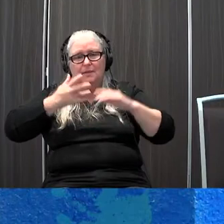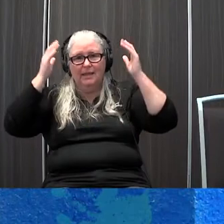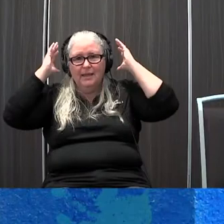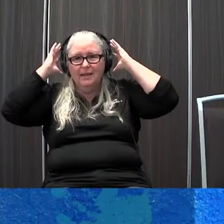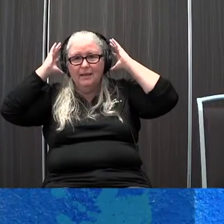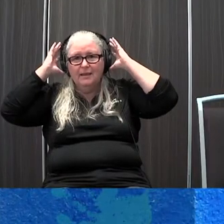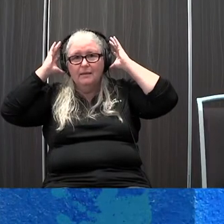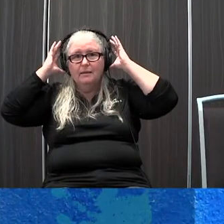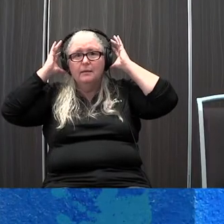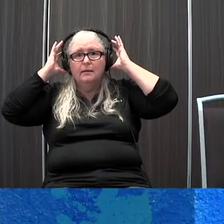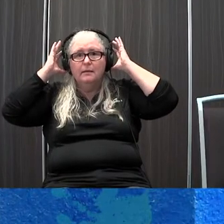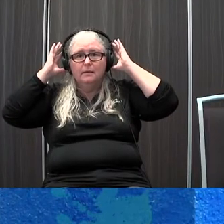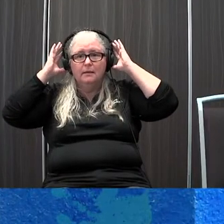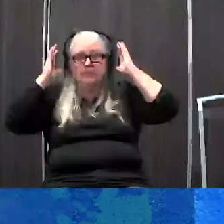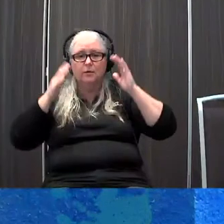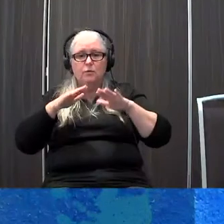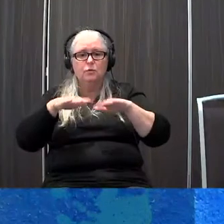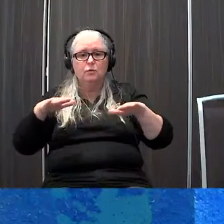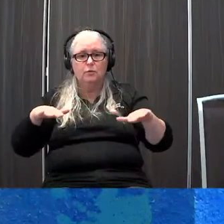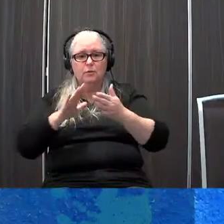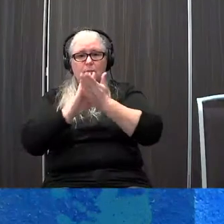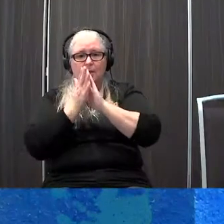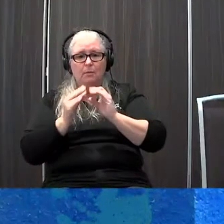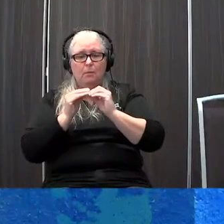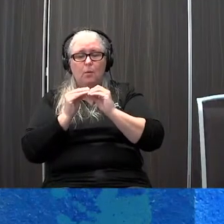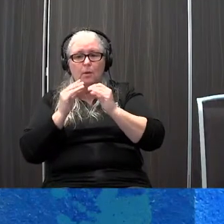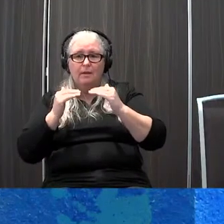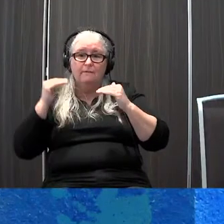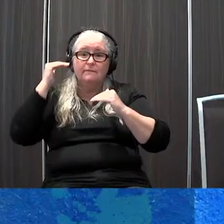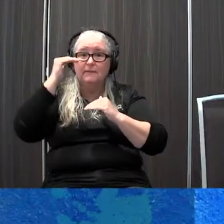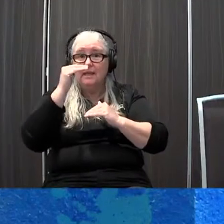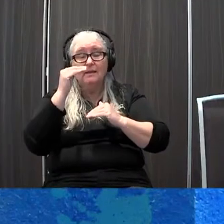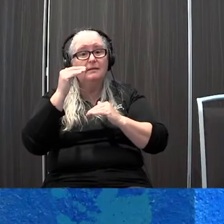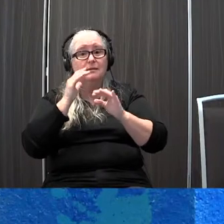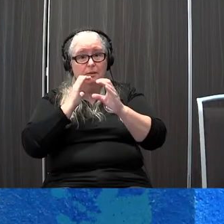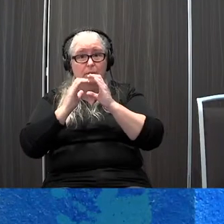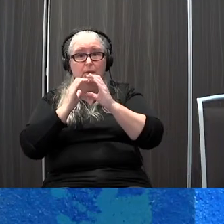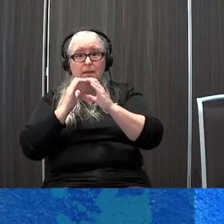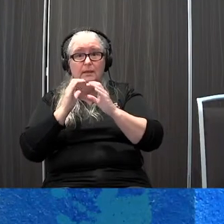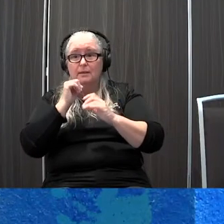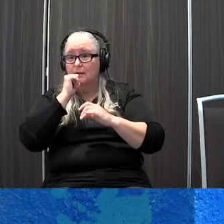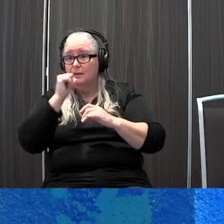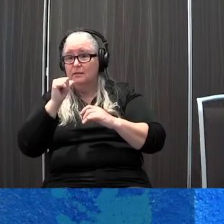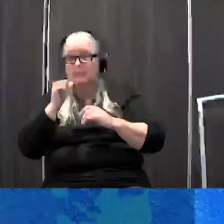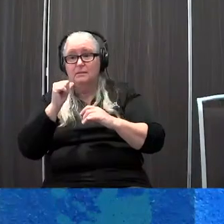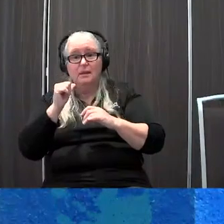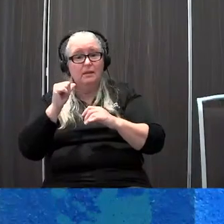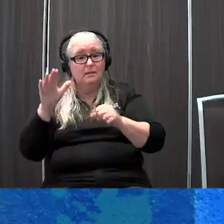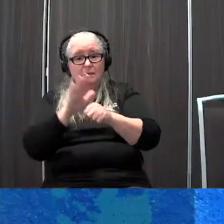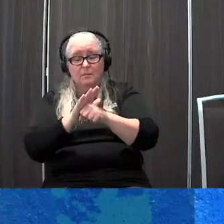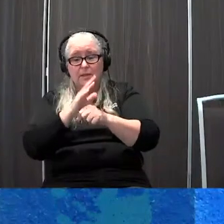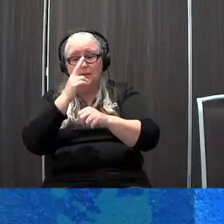children get into more advanced communication sometimes the fact that it's not completely universal can